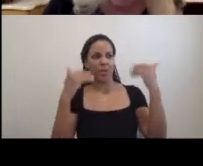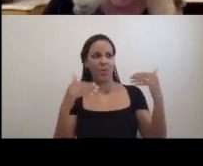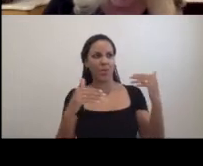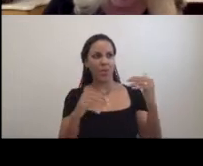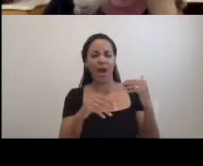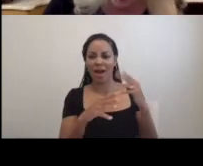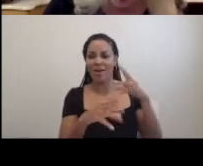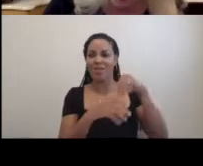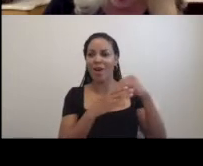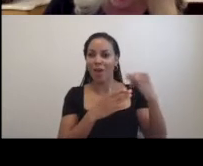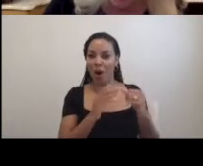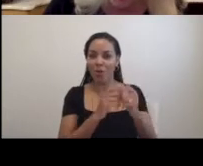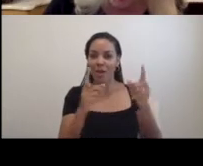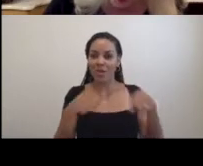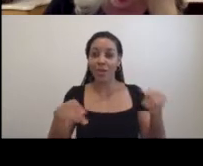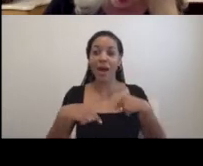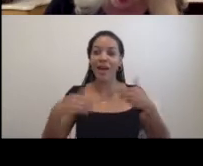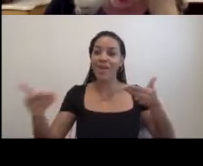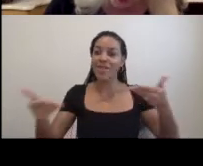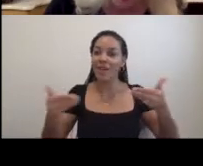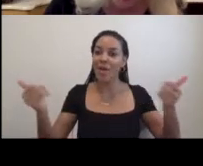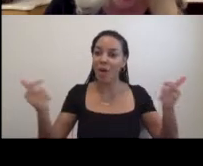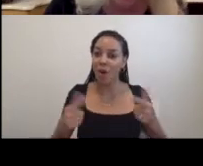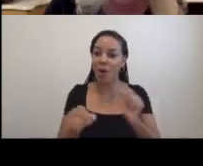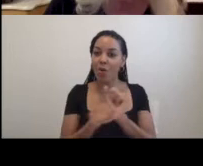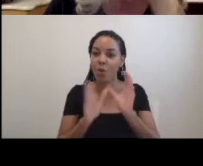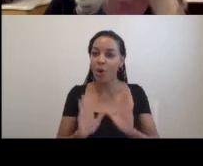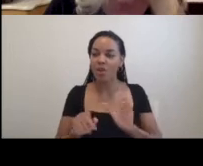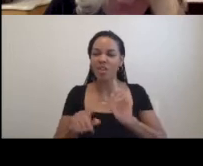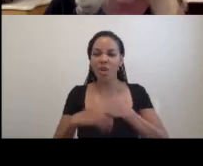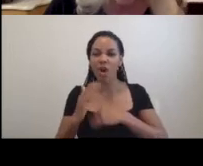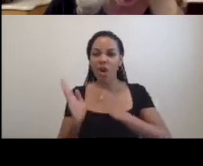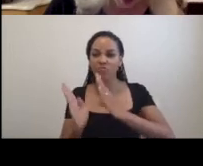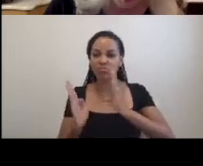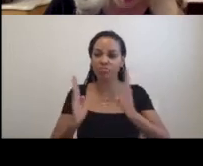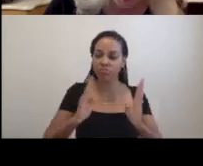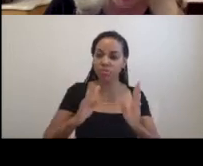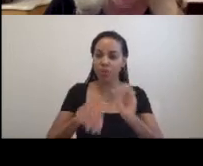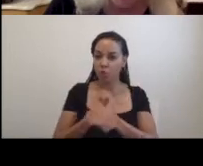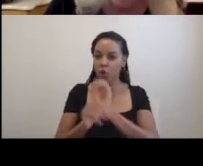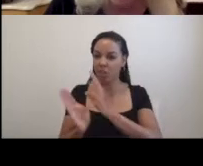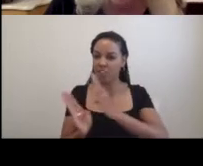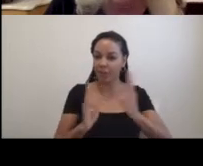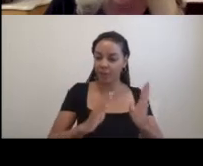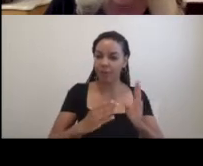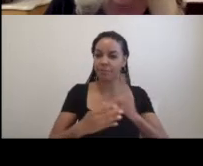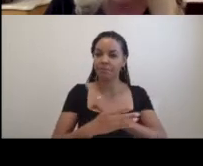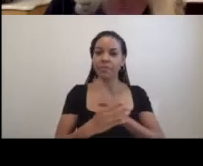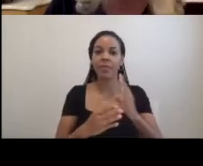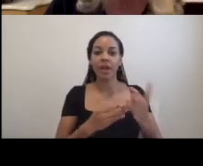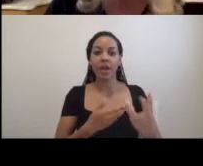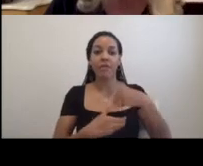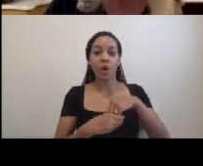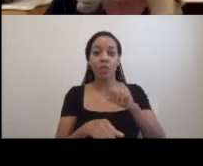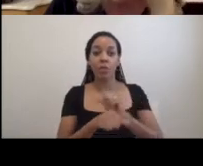I invited all the workers on all shifts to create. I make maintenance art one